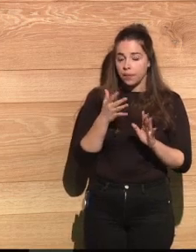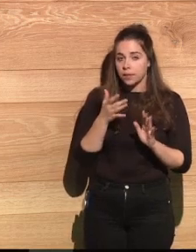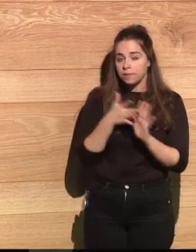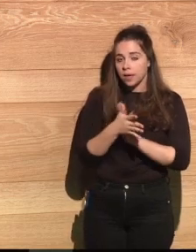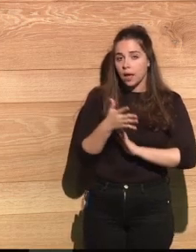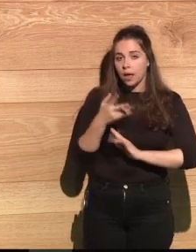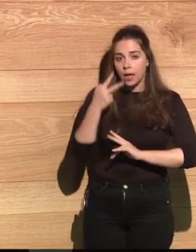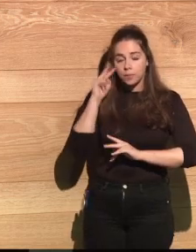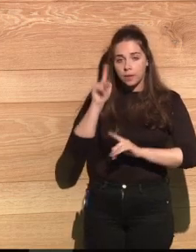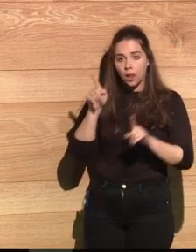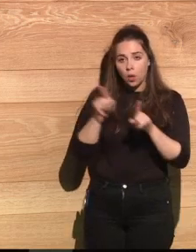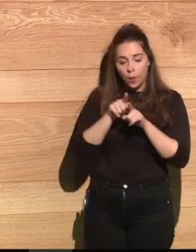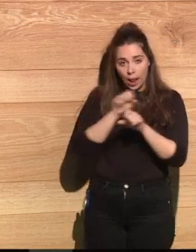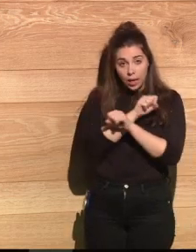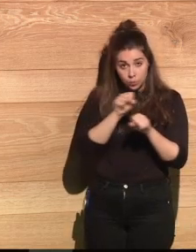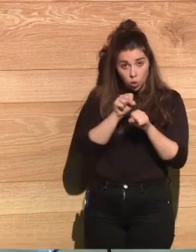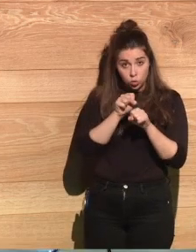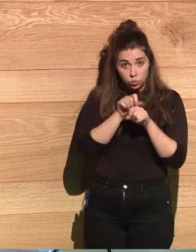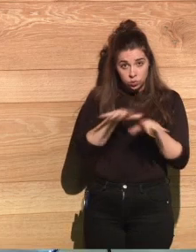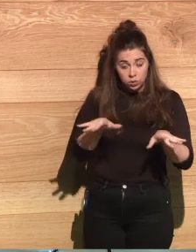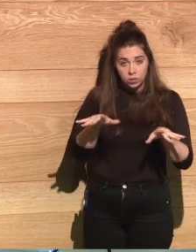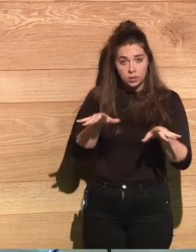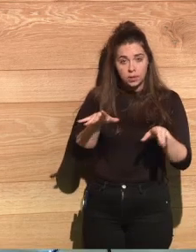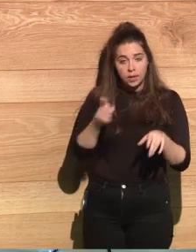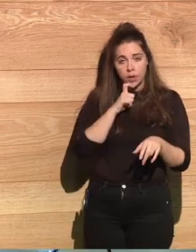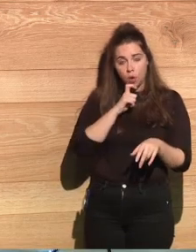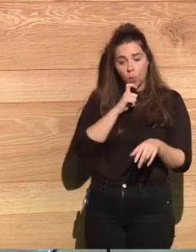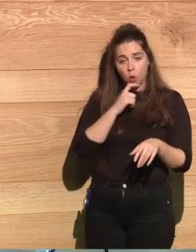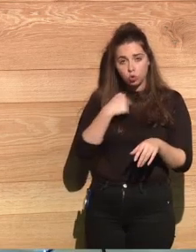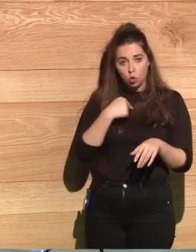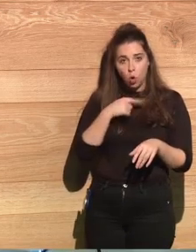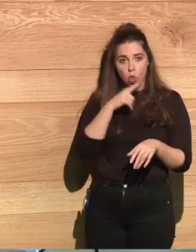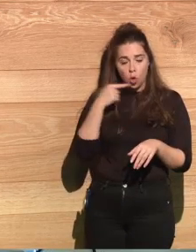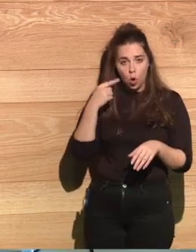dealt with my pain and so forth?